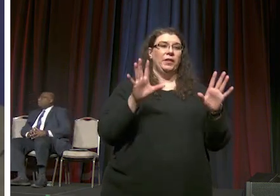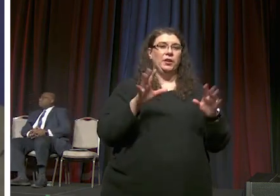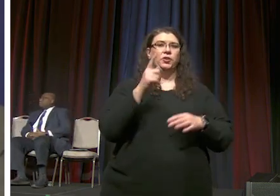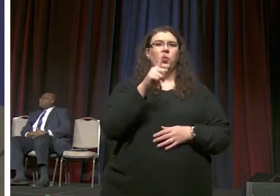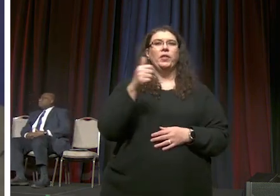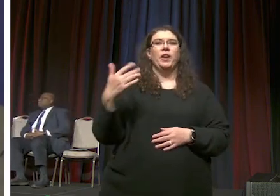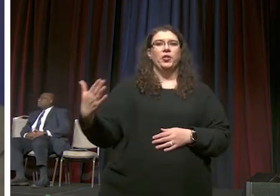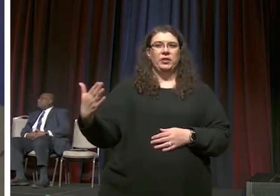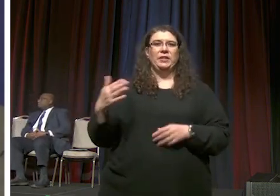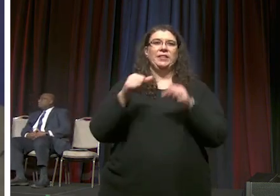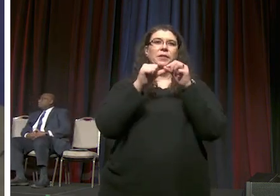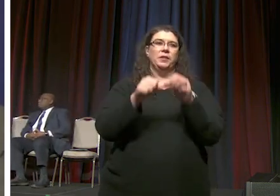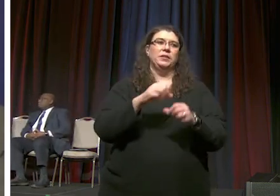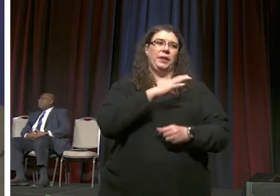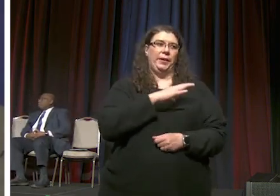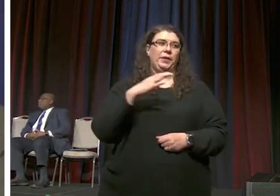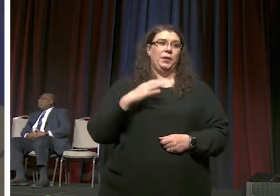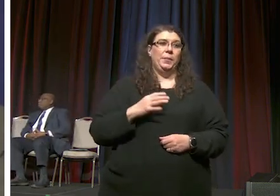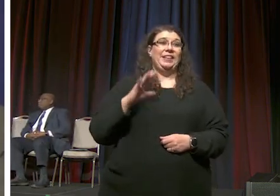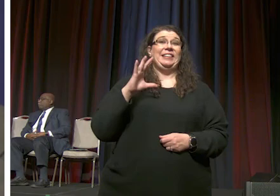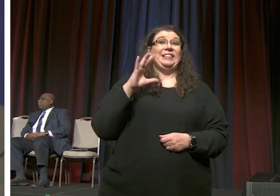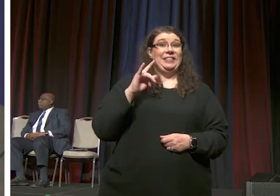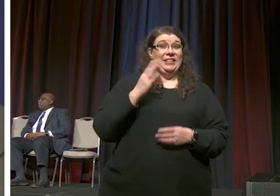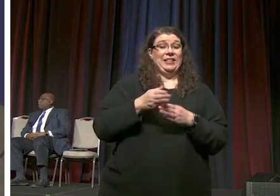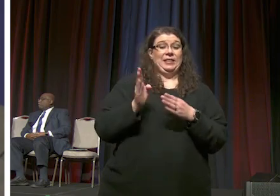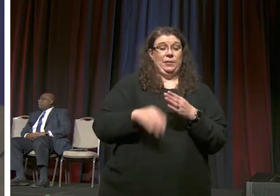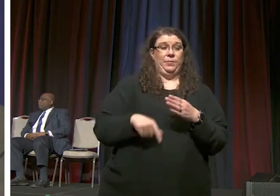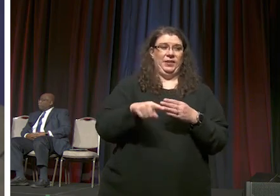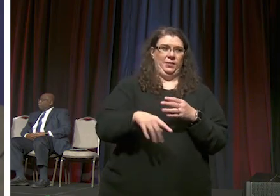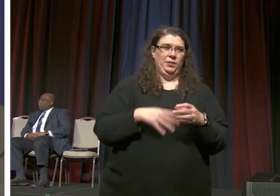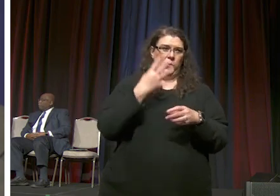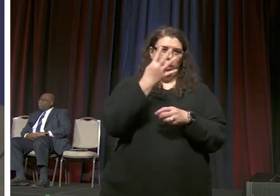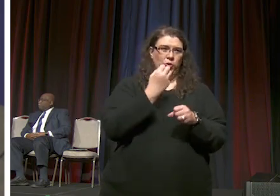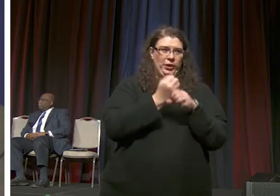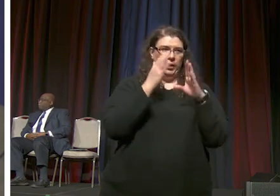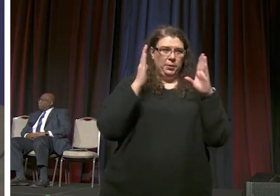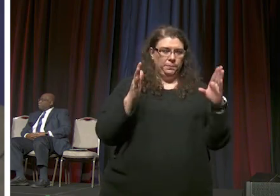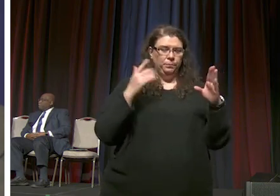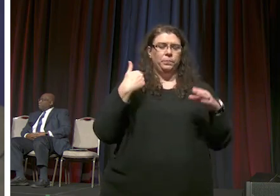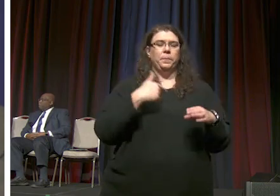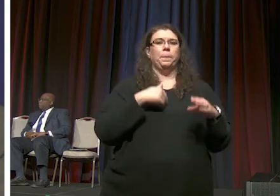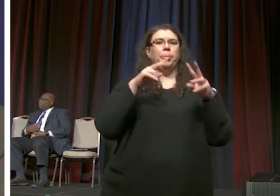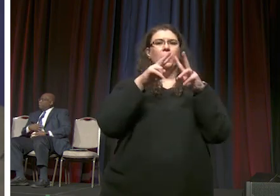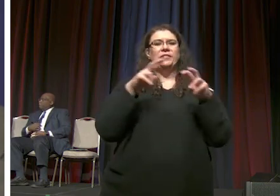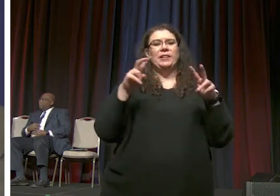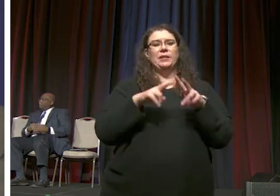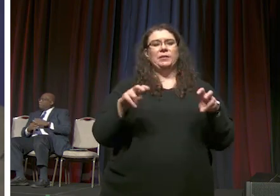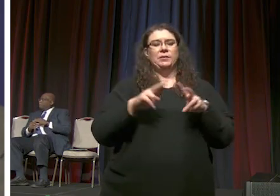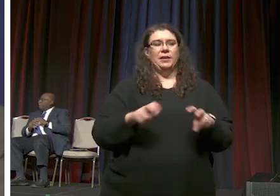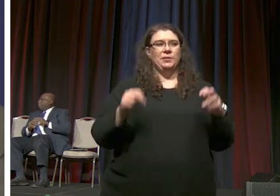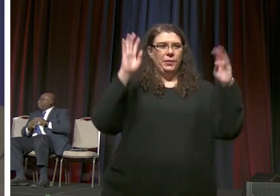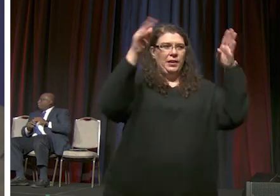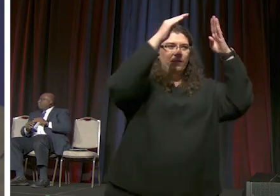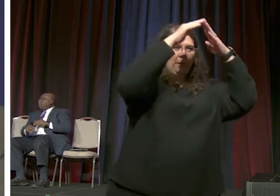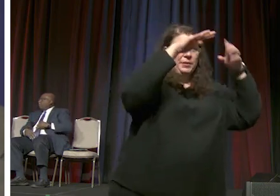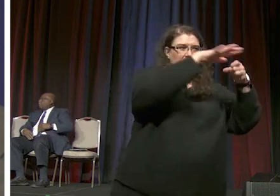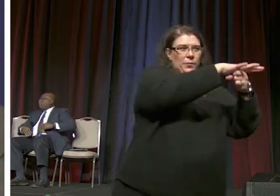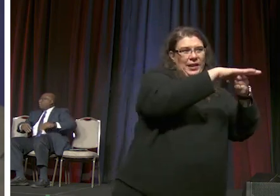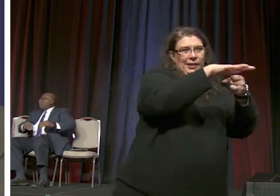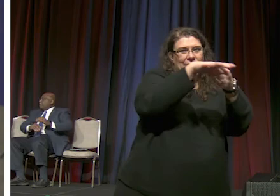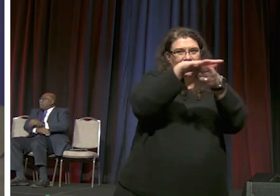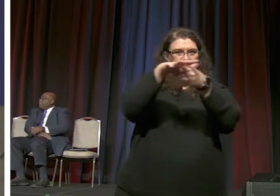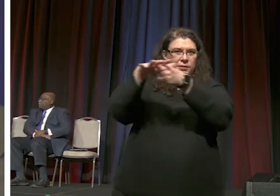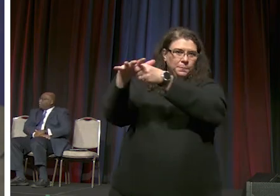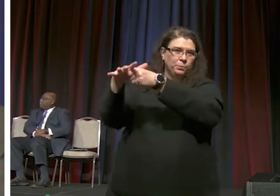one of the other things that the standing committee did complete this quadrennium is that we did an assessment of the episcopal areas um